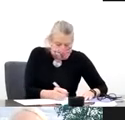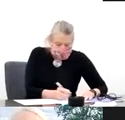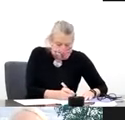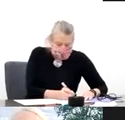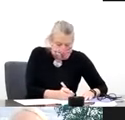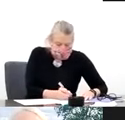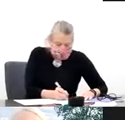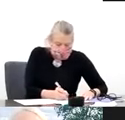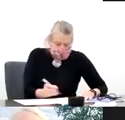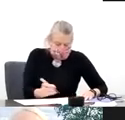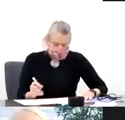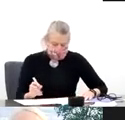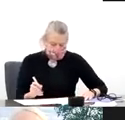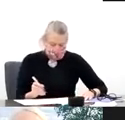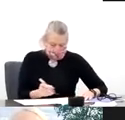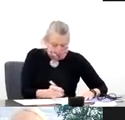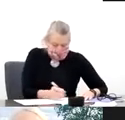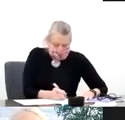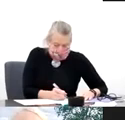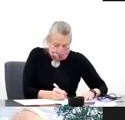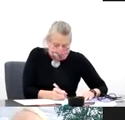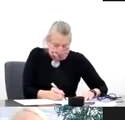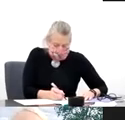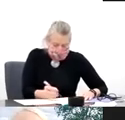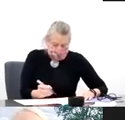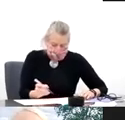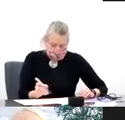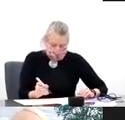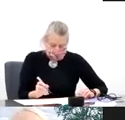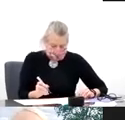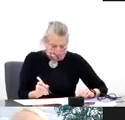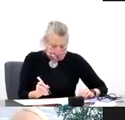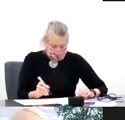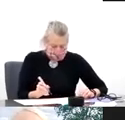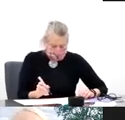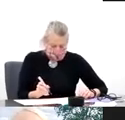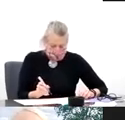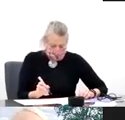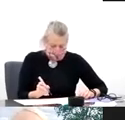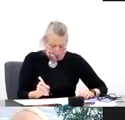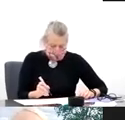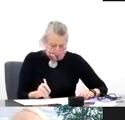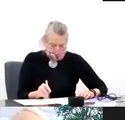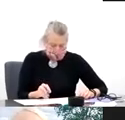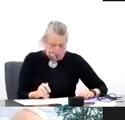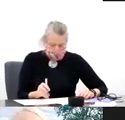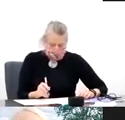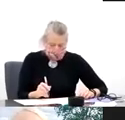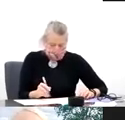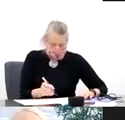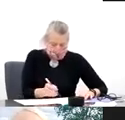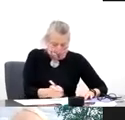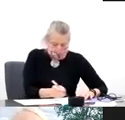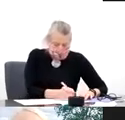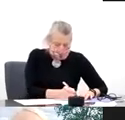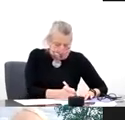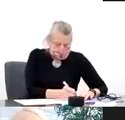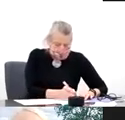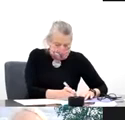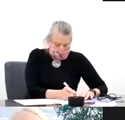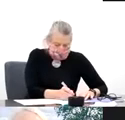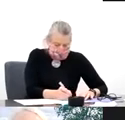virology, as I mentioned and shown on a previous slide. SARS coronavirus 2 is a beta coronavirus and RNA virus